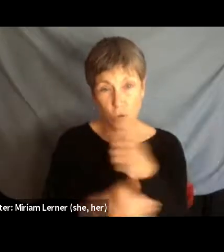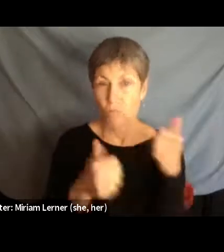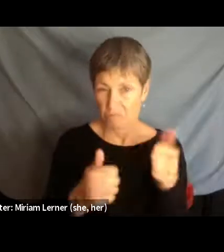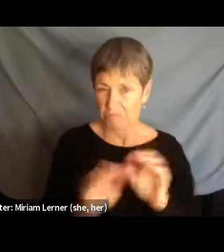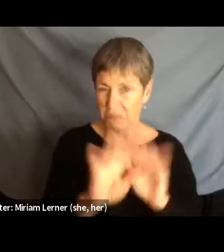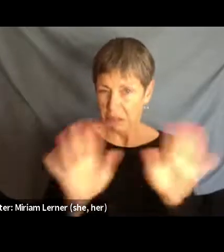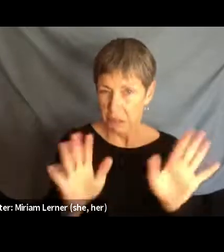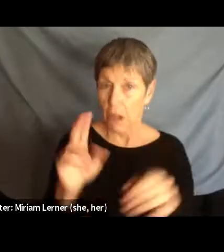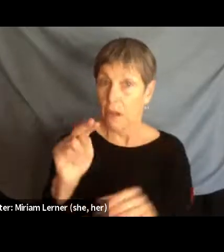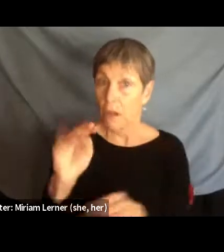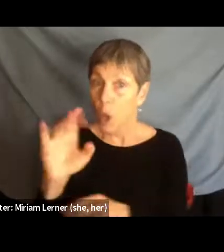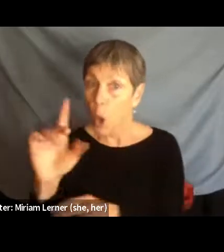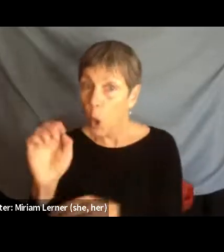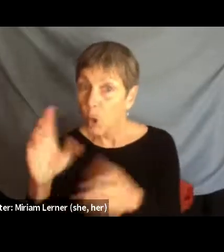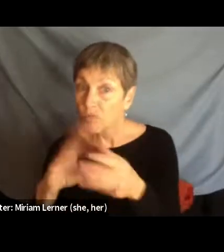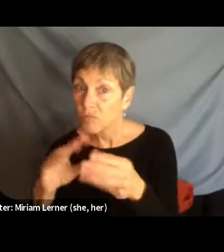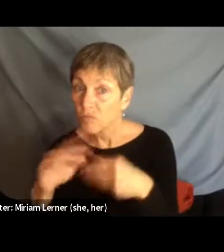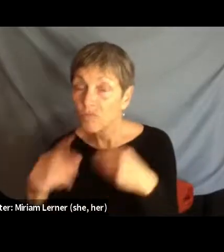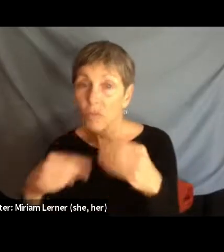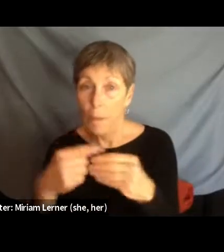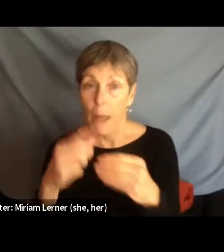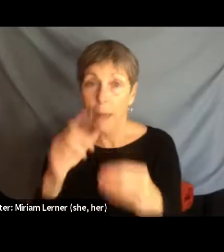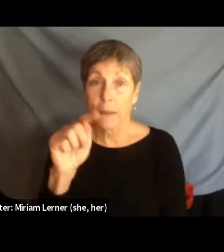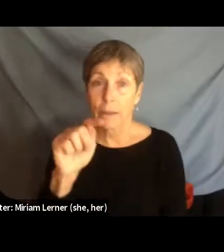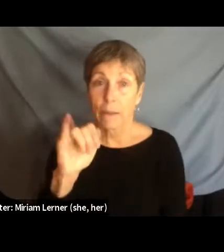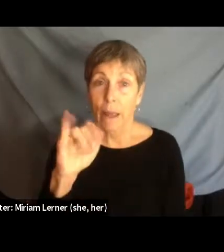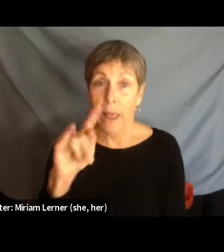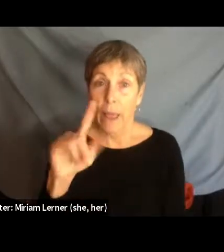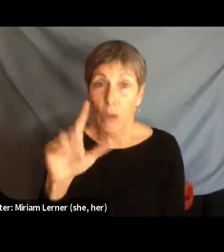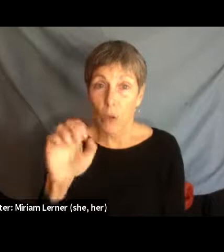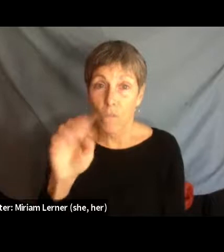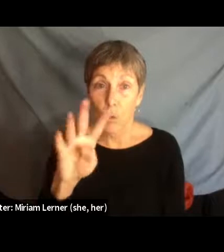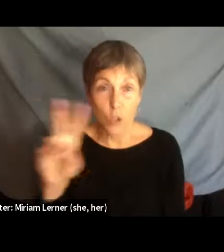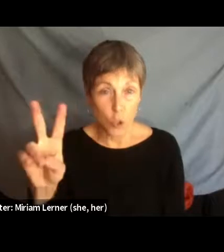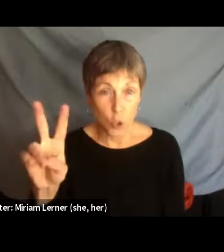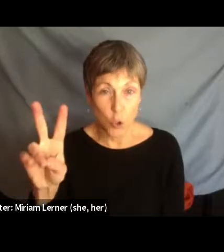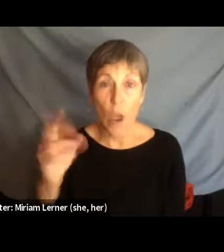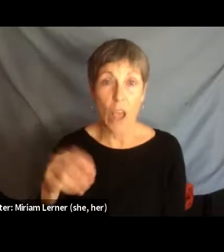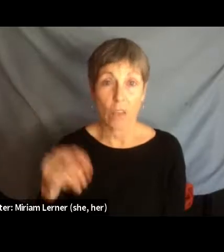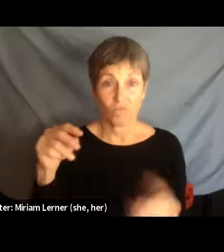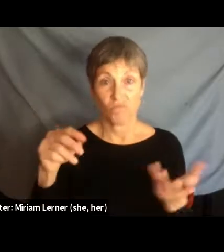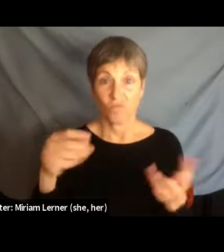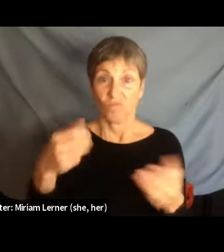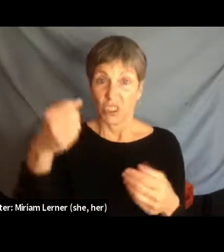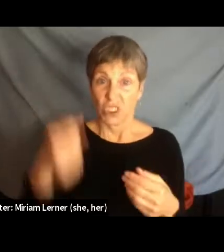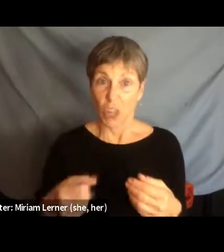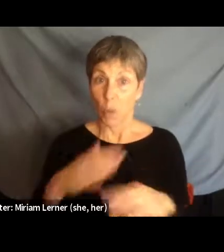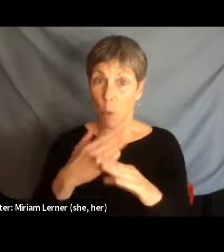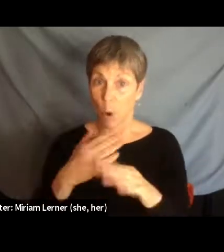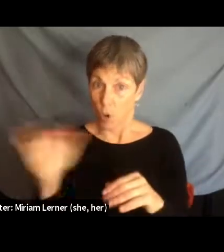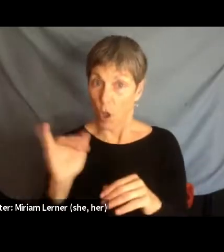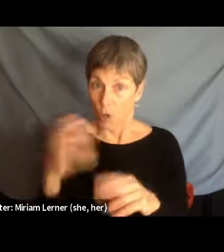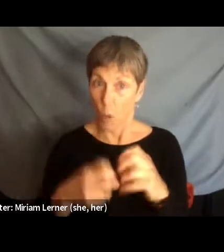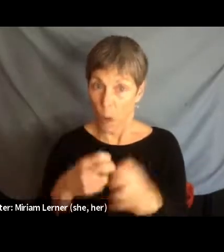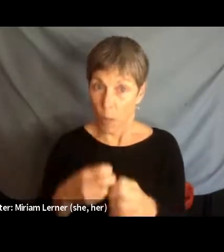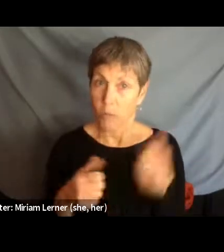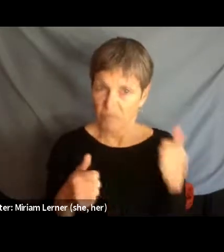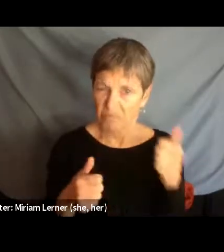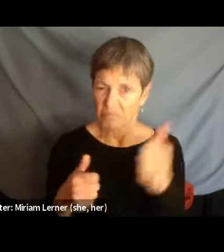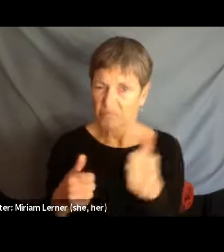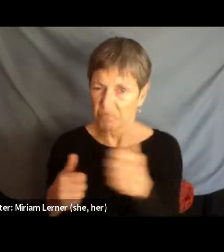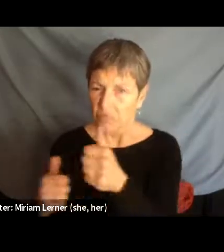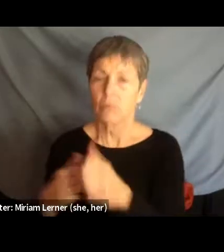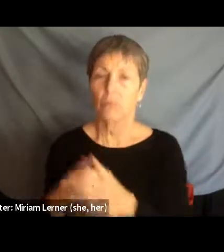was great about the border and bringing up Title 42 and looking at the southern border as an issue. And I think that,